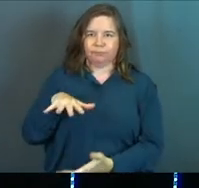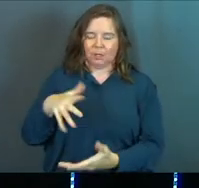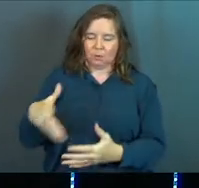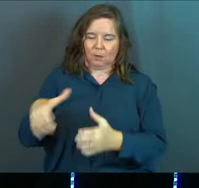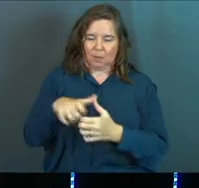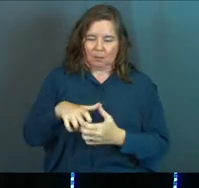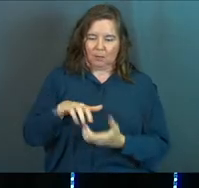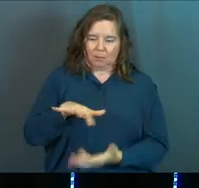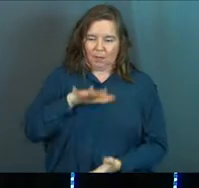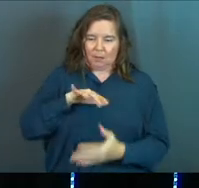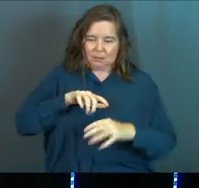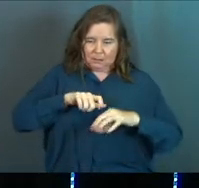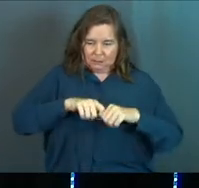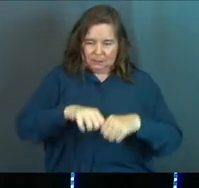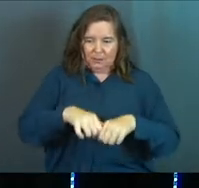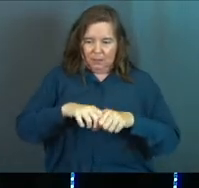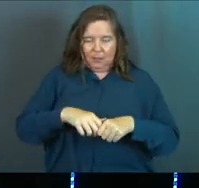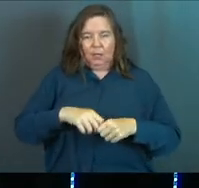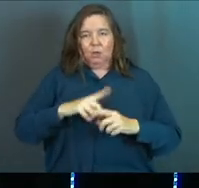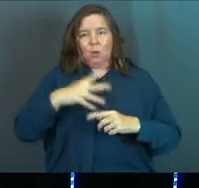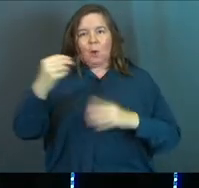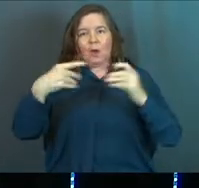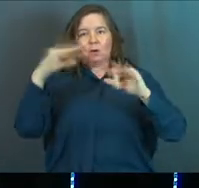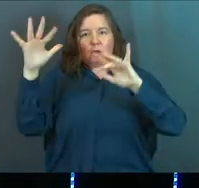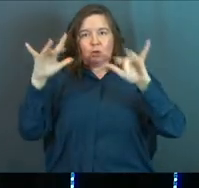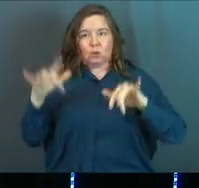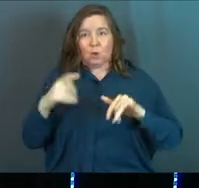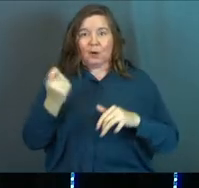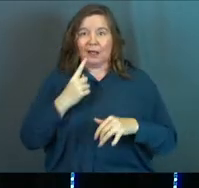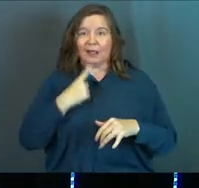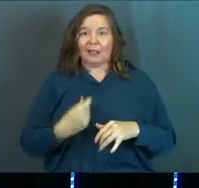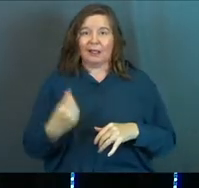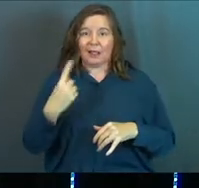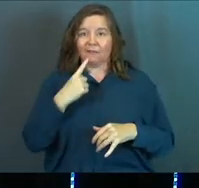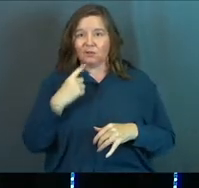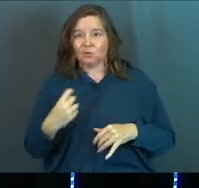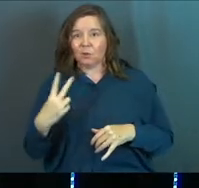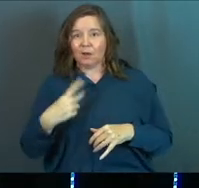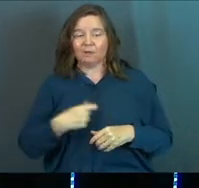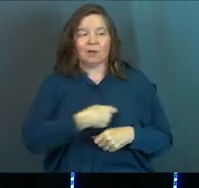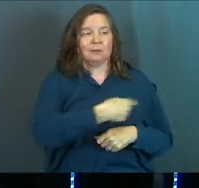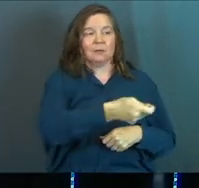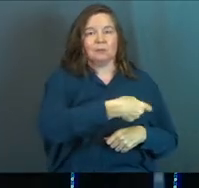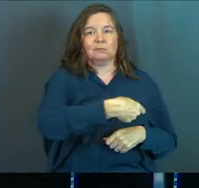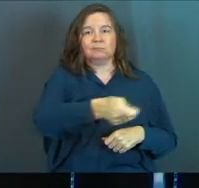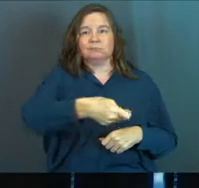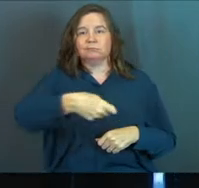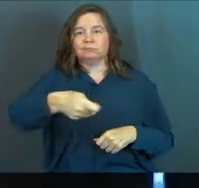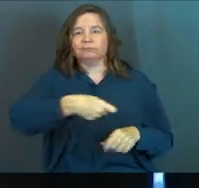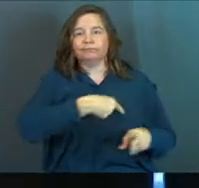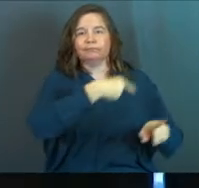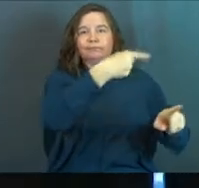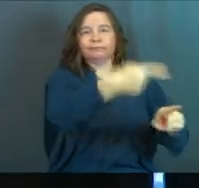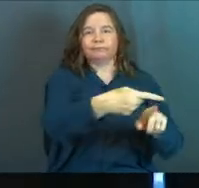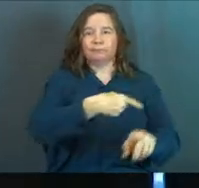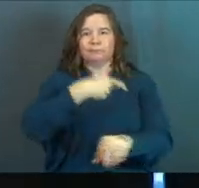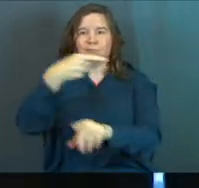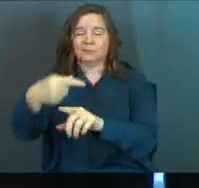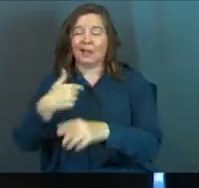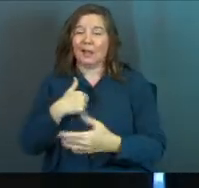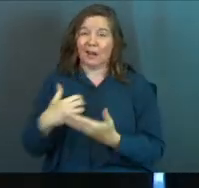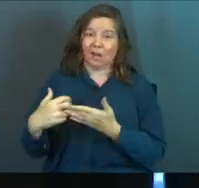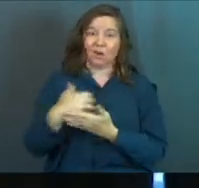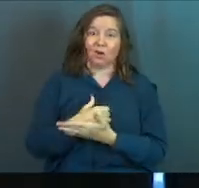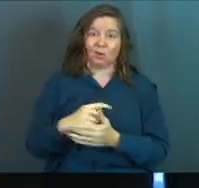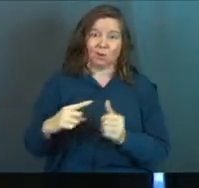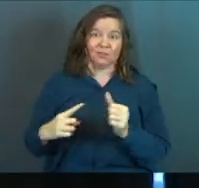outside. You got a pile of papers. You got to go out in the snow as an 11, 12-year-old kid, and you're delivering all these papers, and man, I earned